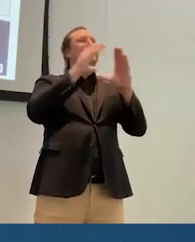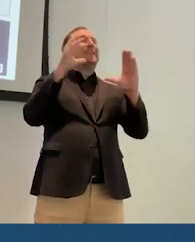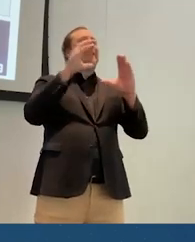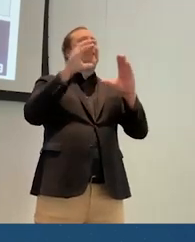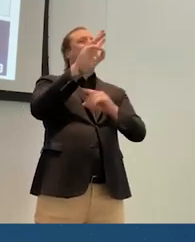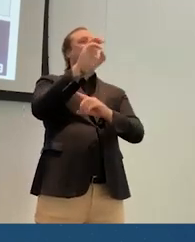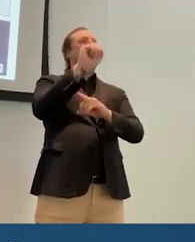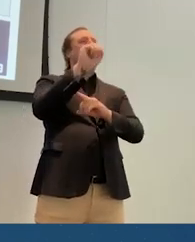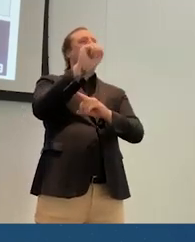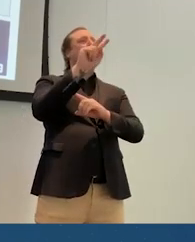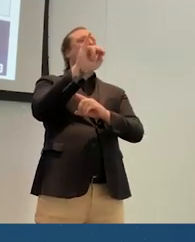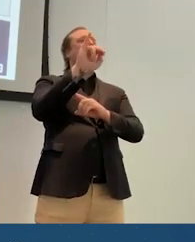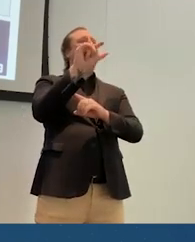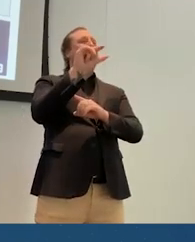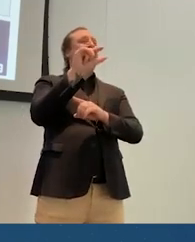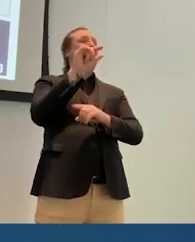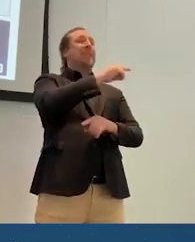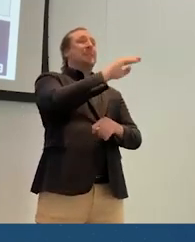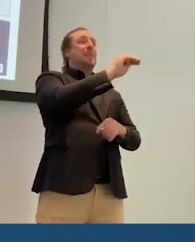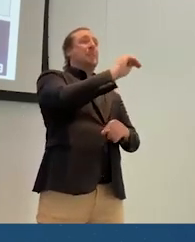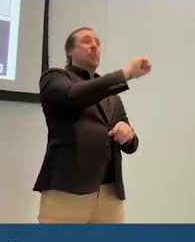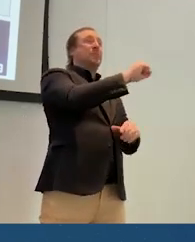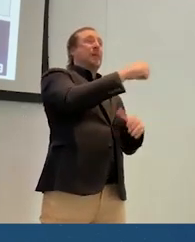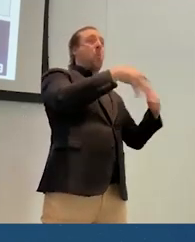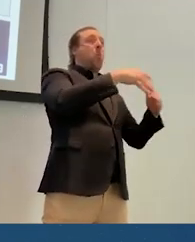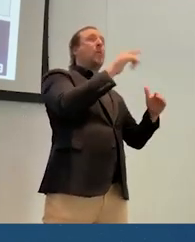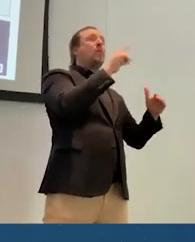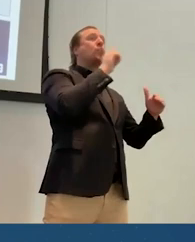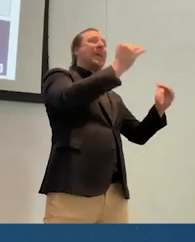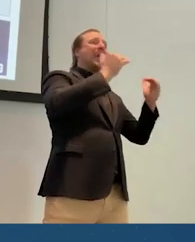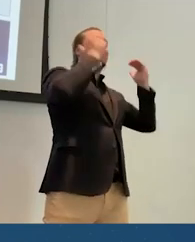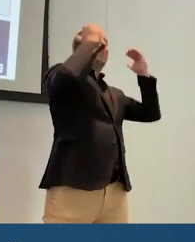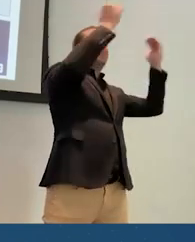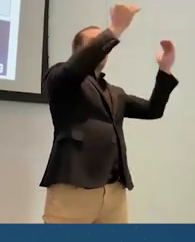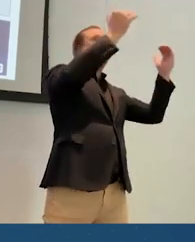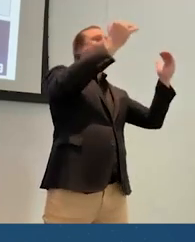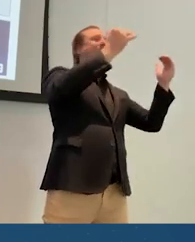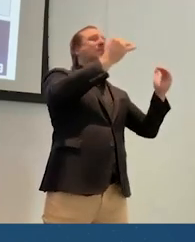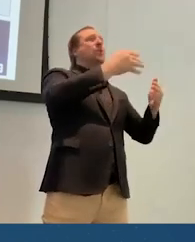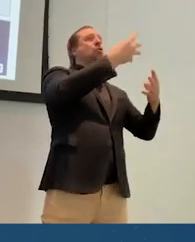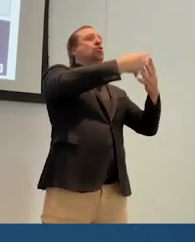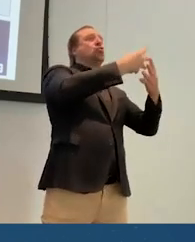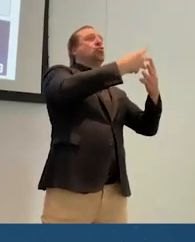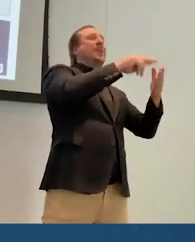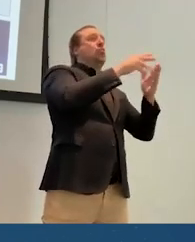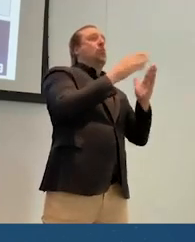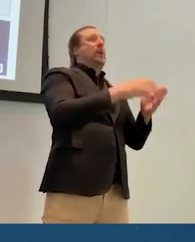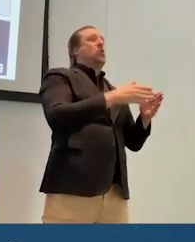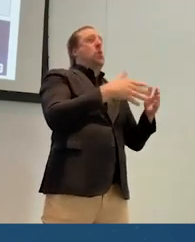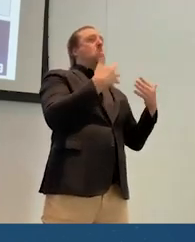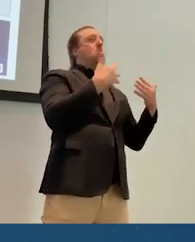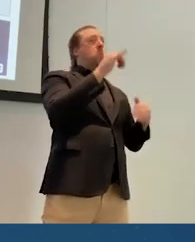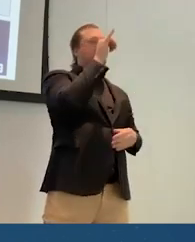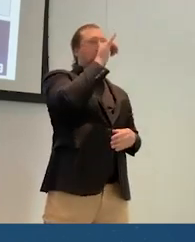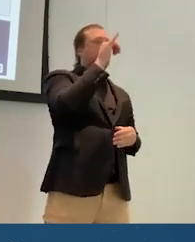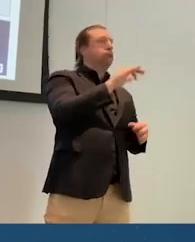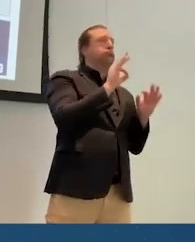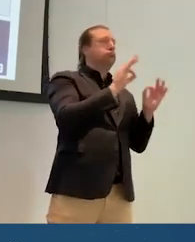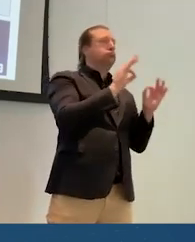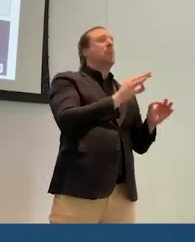advanced kind of VR screen reader I've ever seen. So it was fantastic to be able to help them to view that we had our